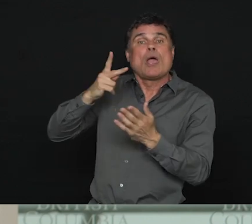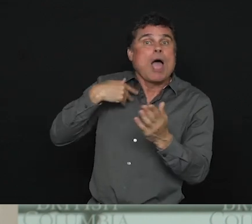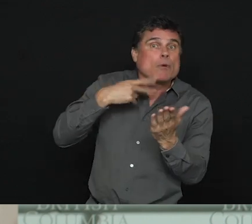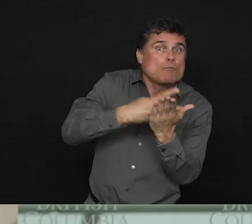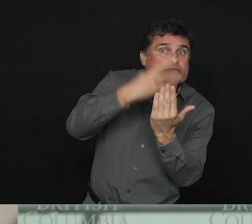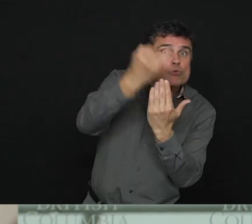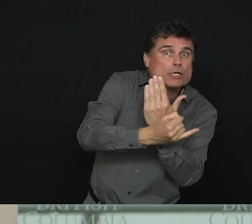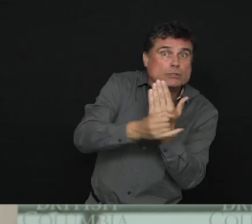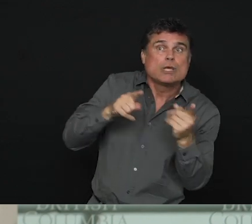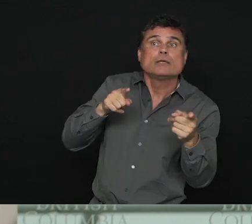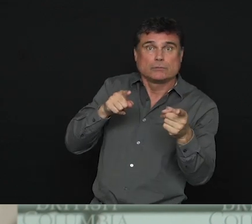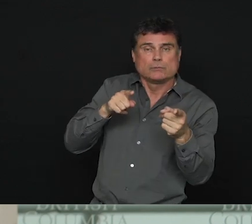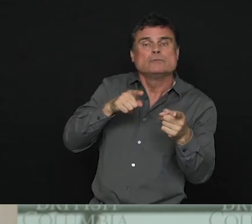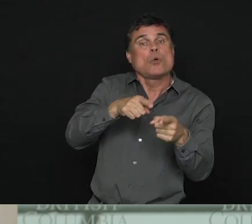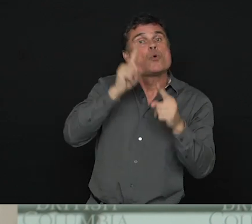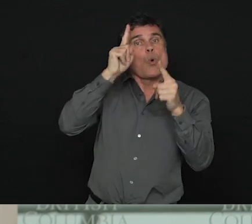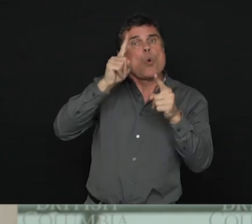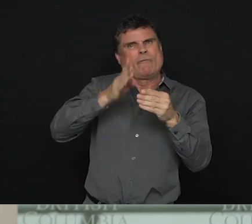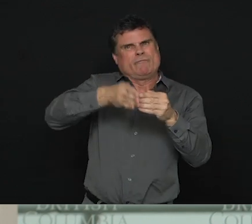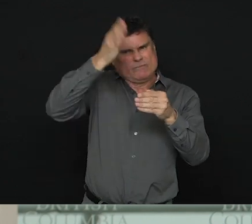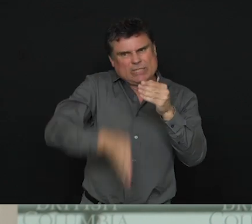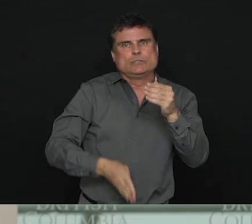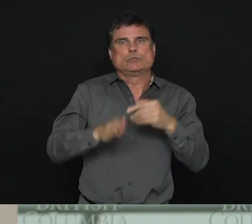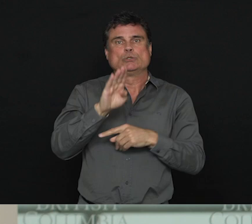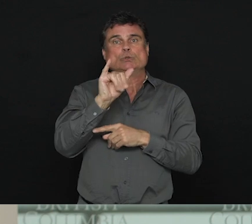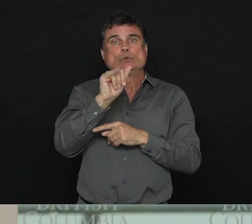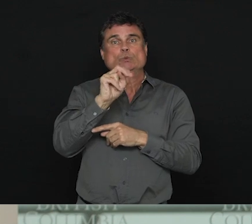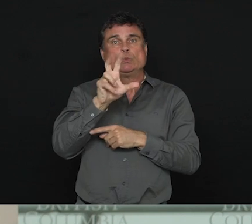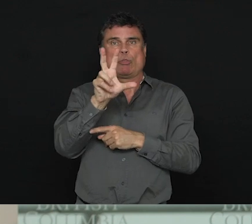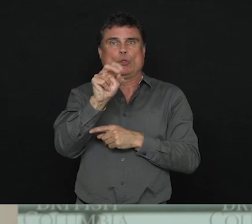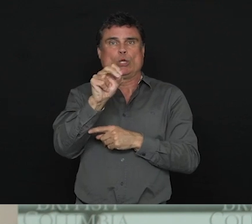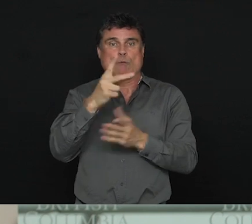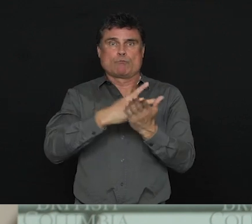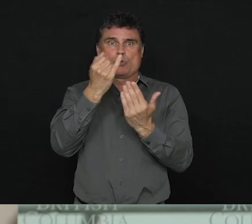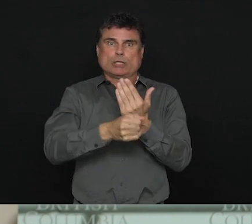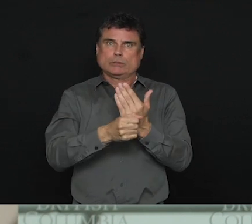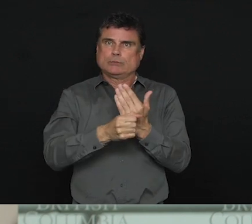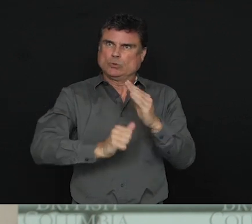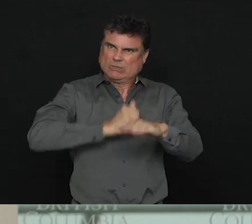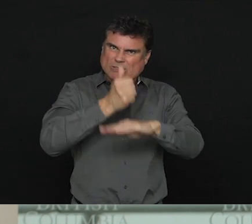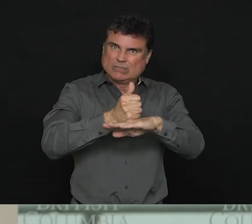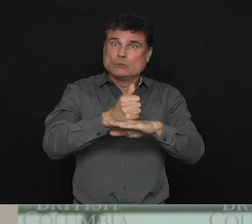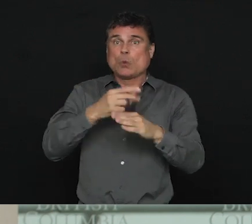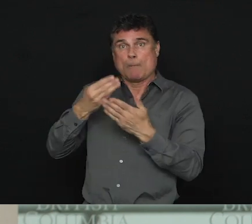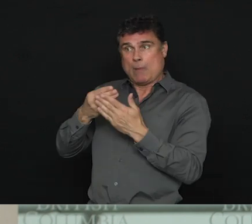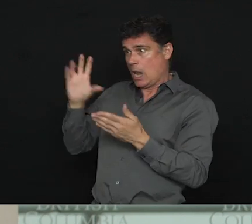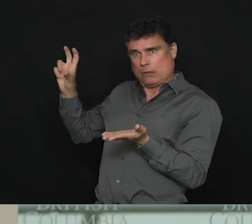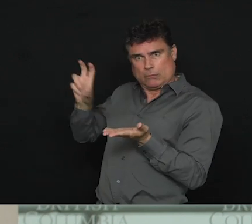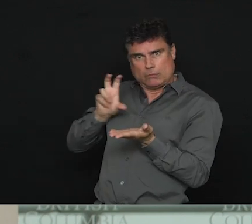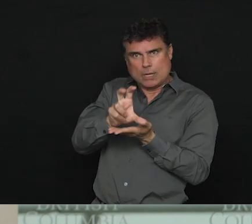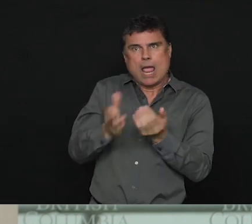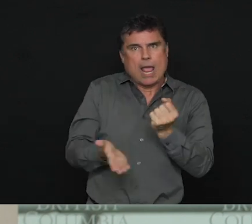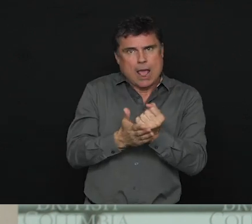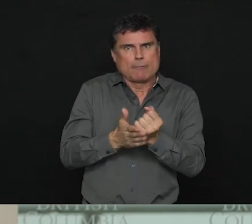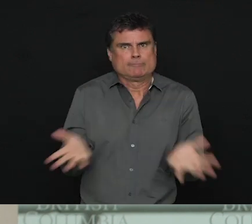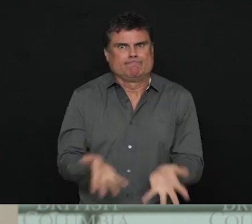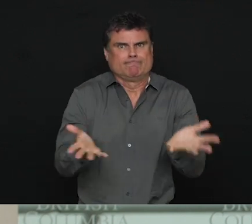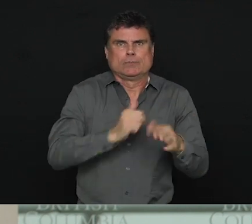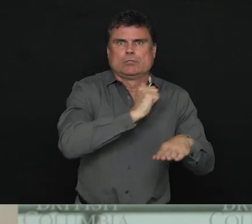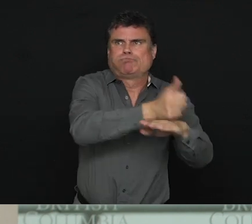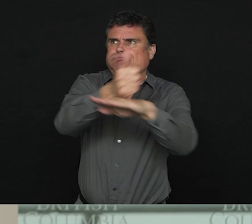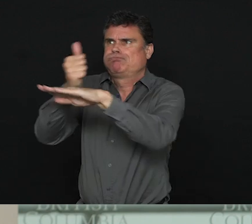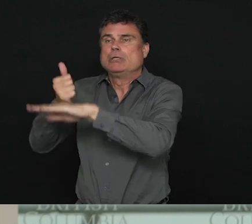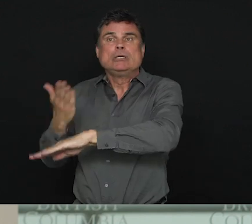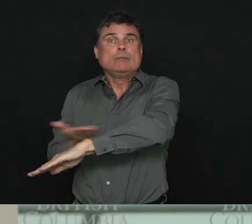June 30th and will help fund immediate network equipment upgrades to rapidly improve capacity and internet speed in